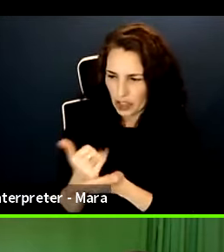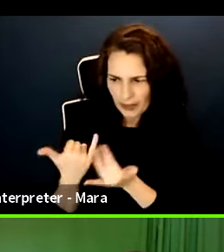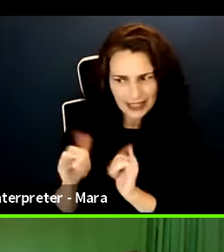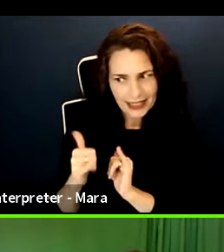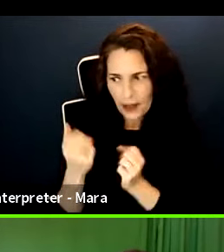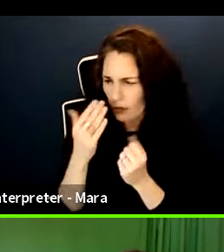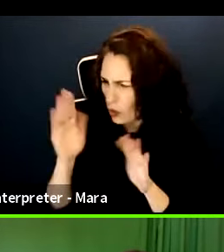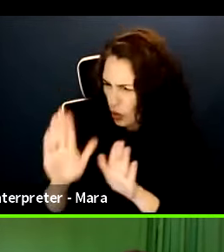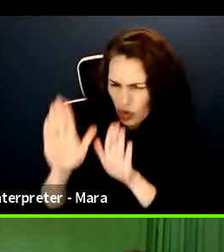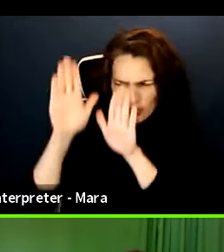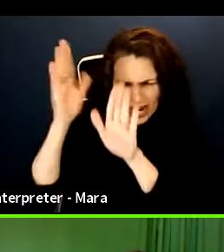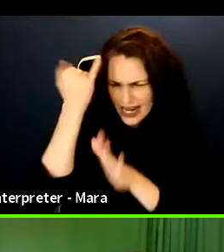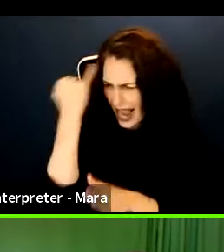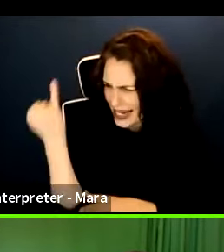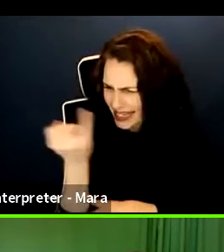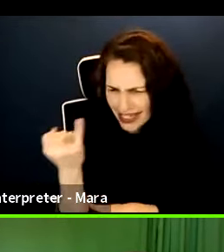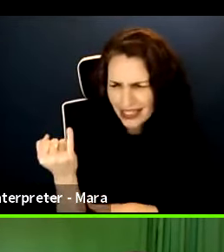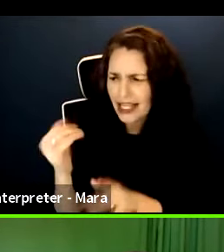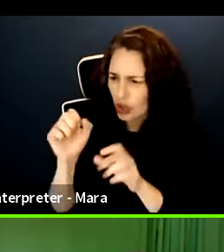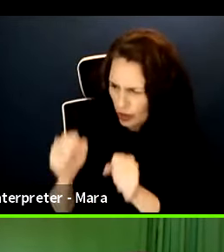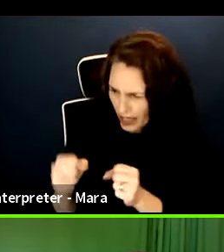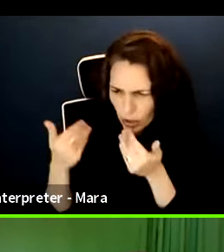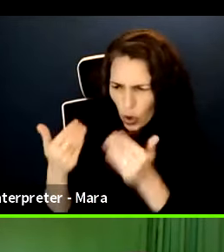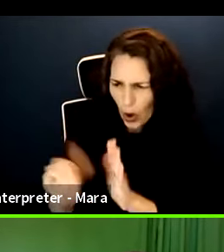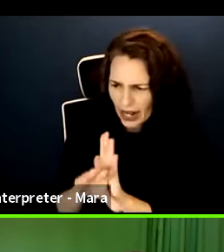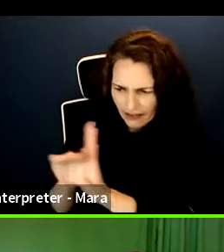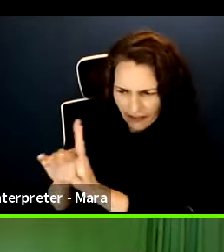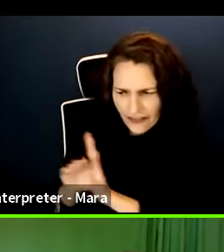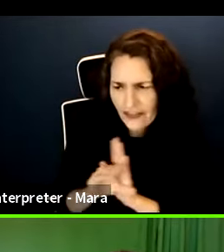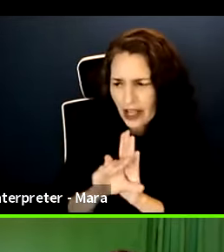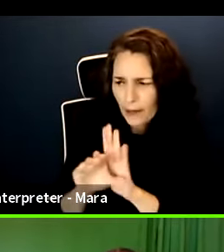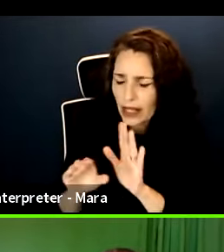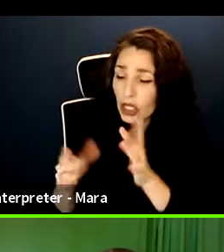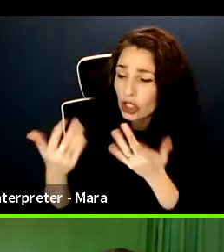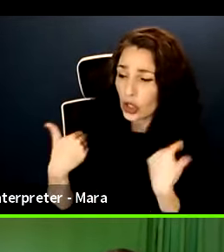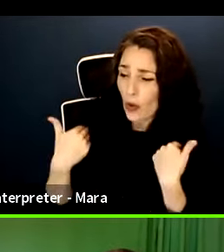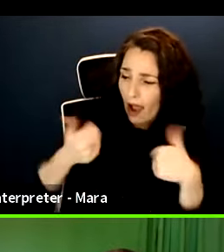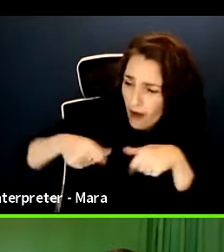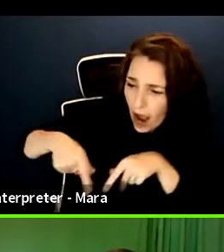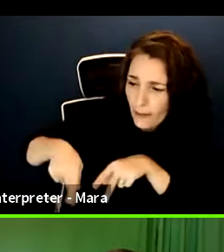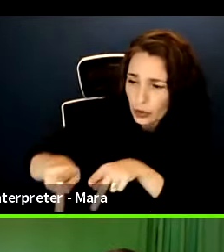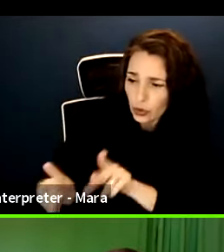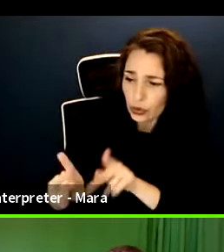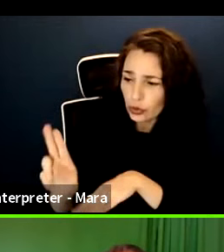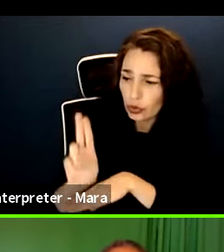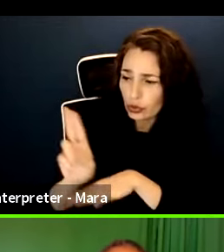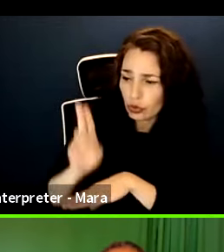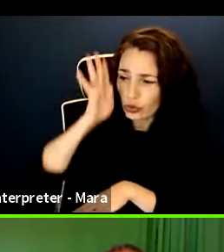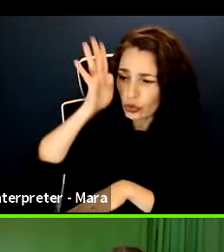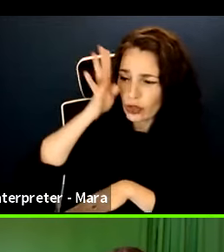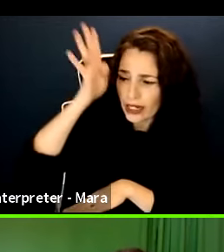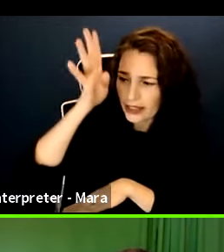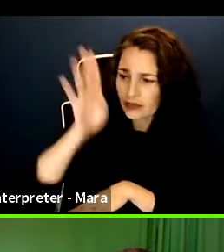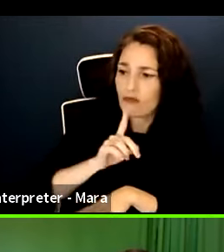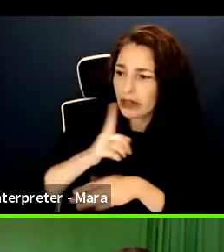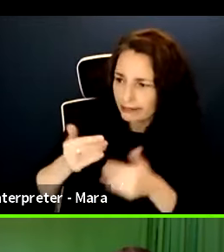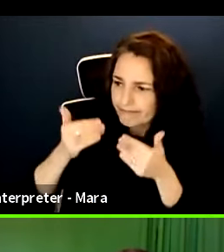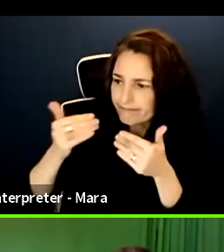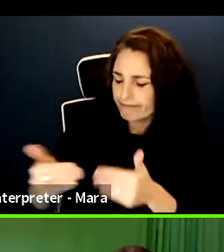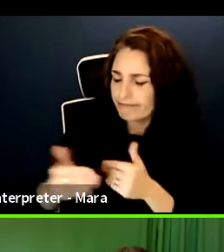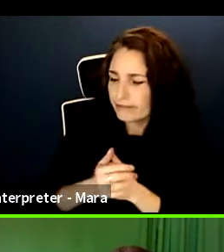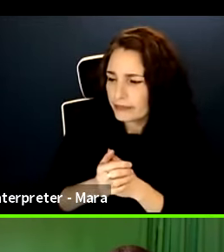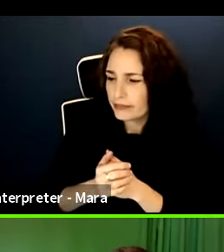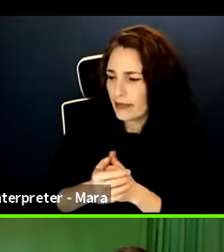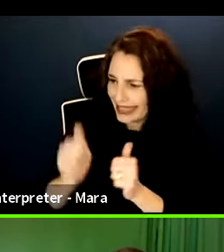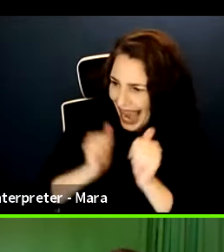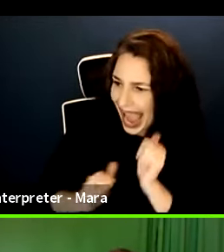equipment and you're able to film stuff. You get a chance to use your creativity to act, which is what we